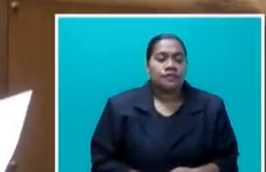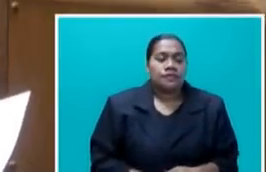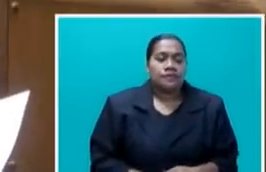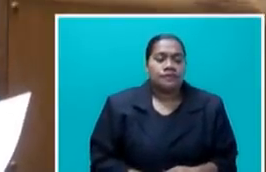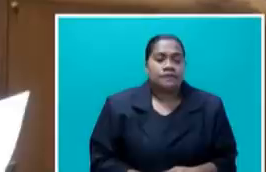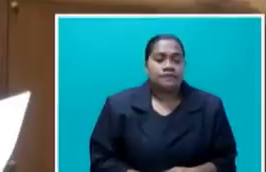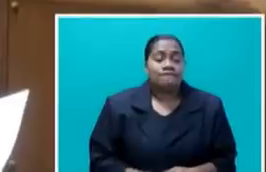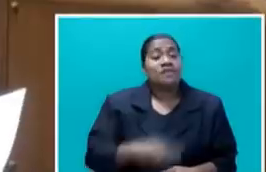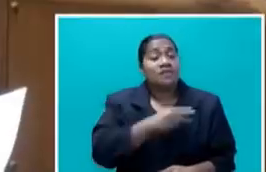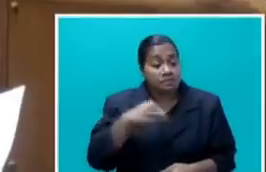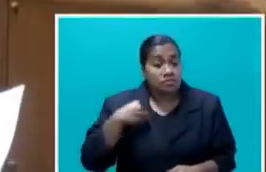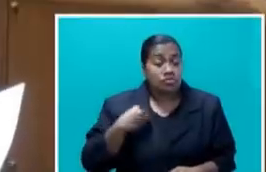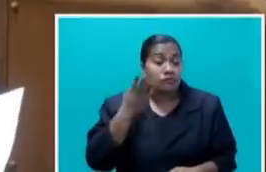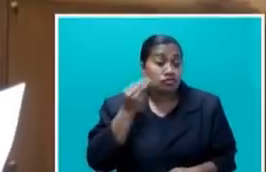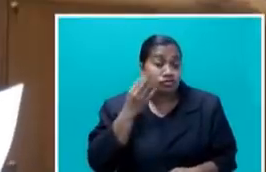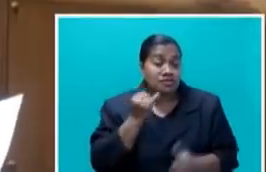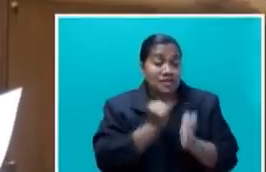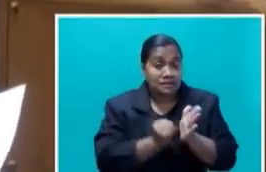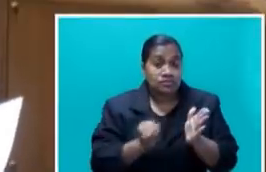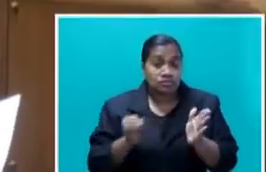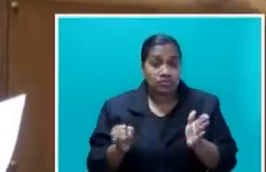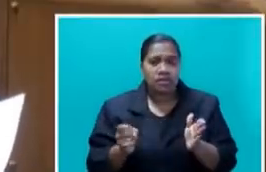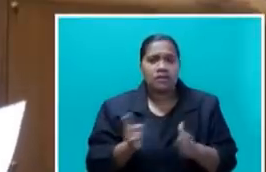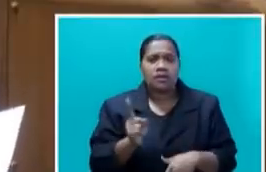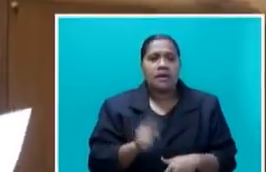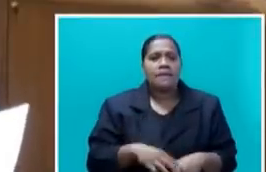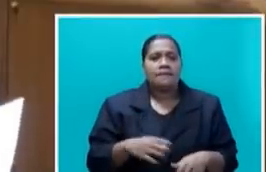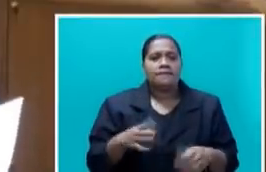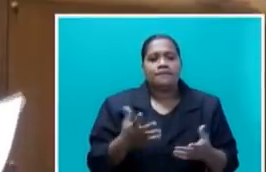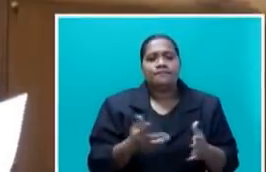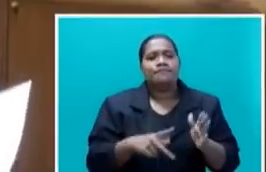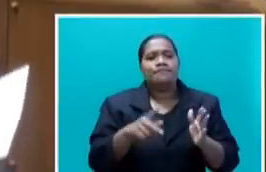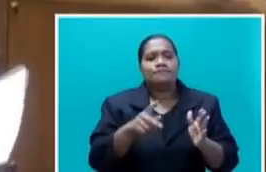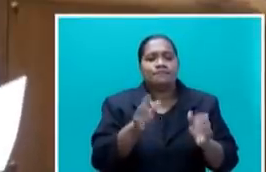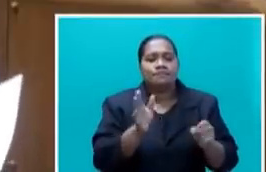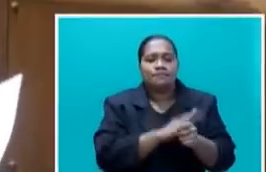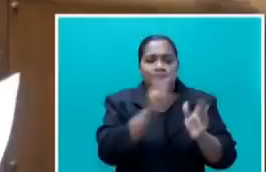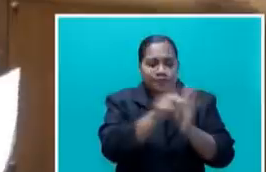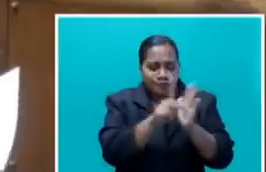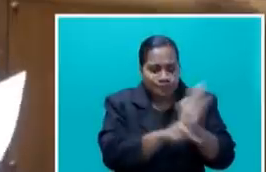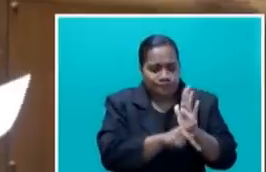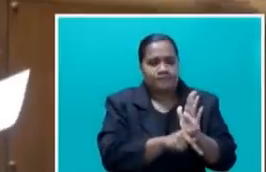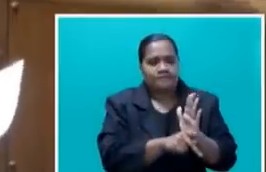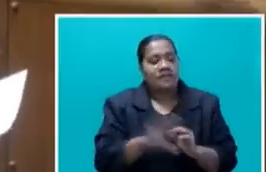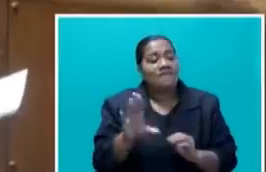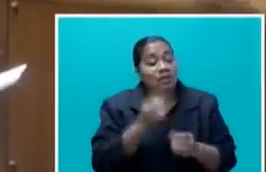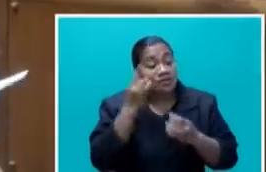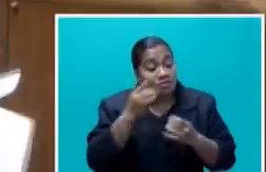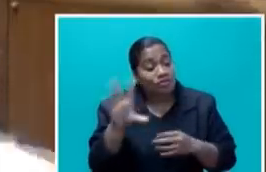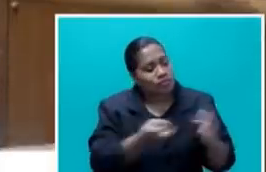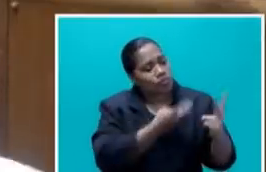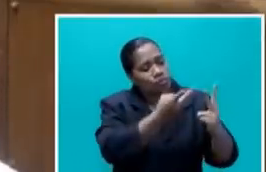The Ministry of Sugar Industry is a policymaker, Mr. Speaker, for the information of those two, and responsible for